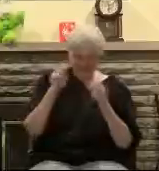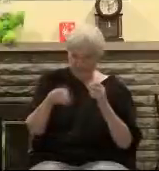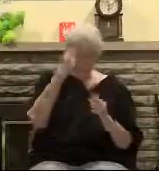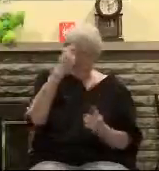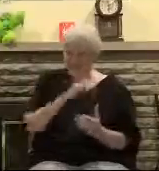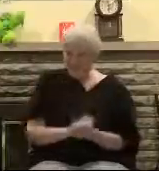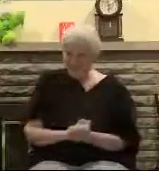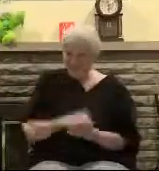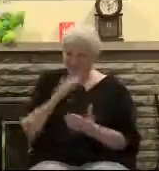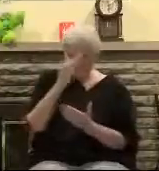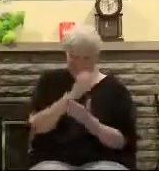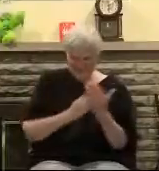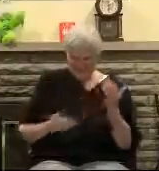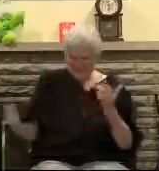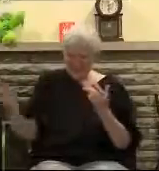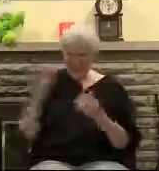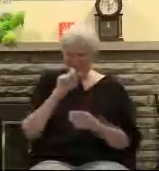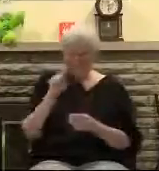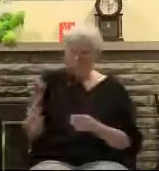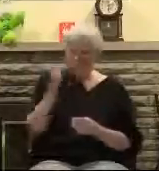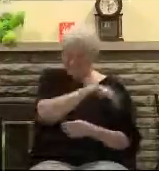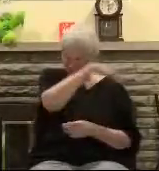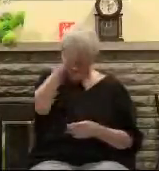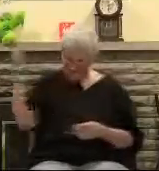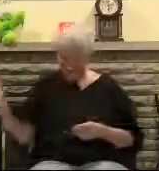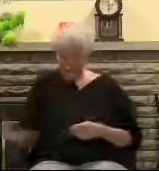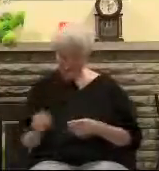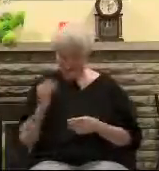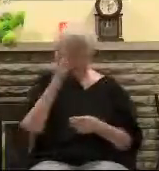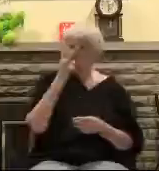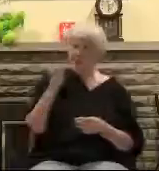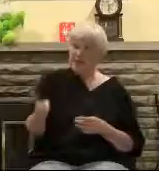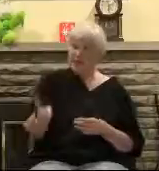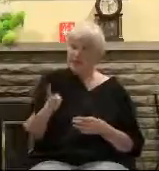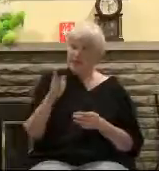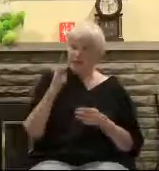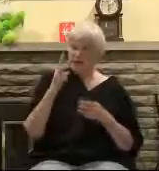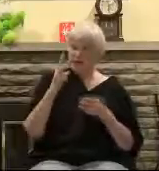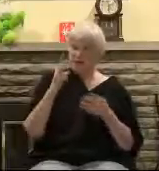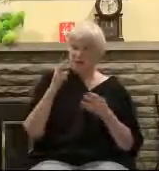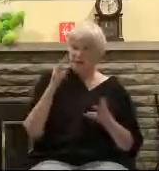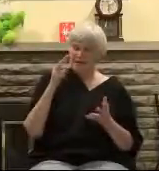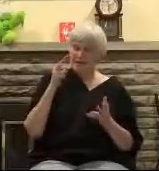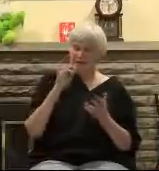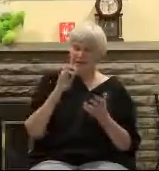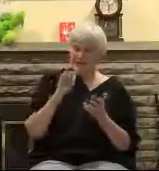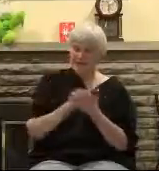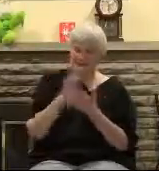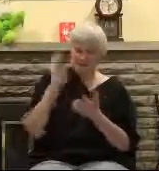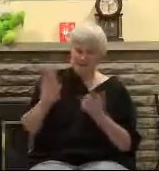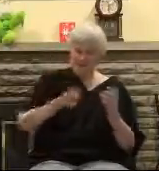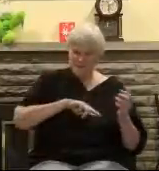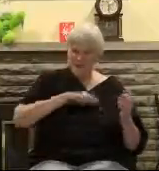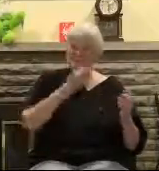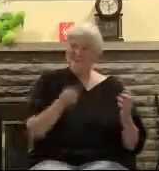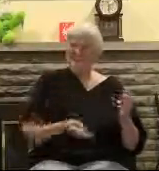If you believe in something you've never seen Something you really can only hypothesize exists That's